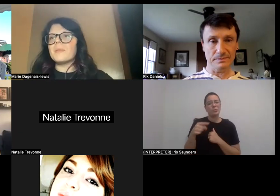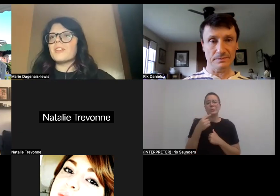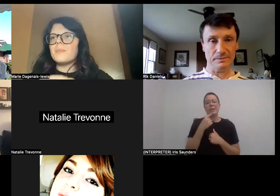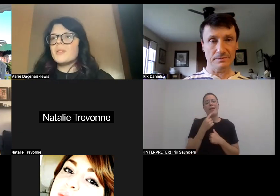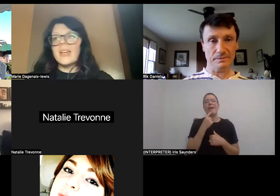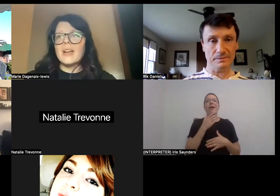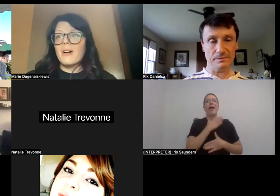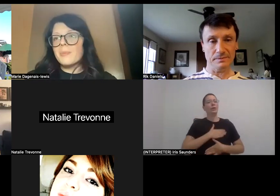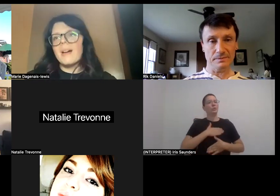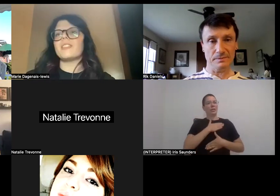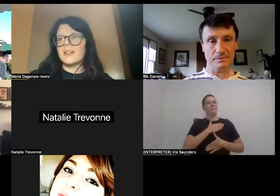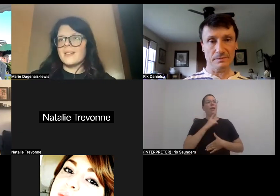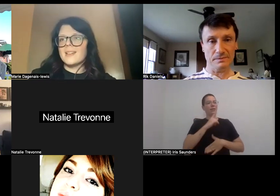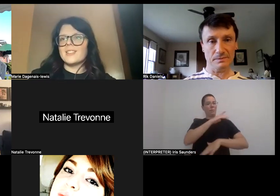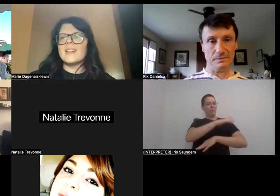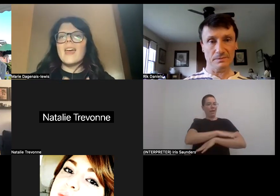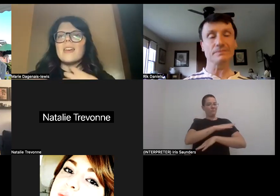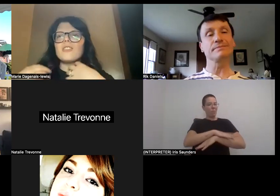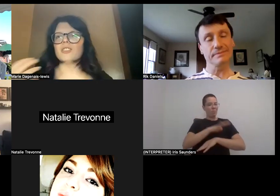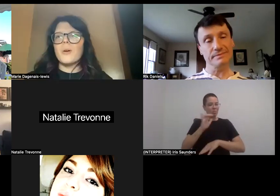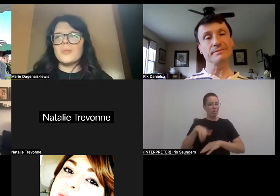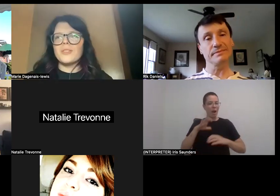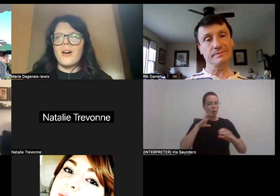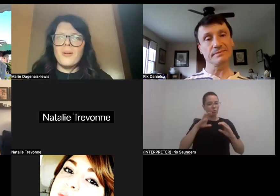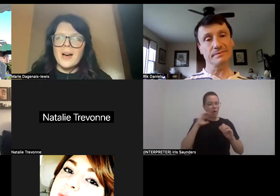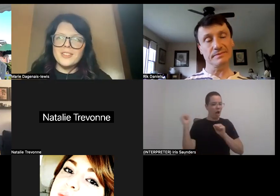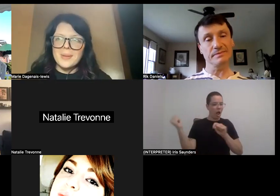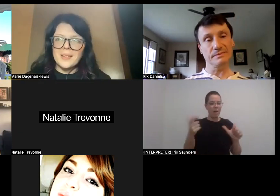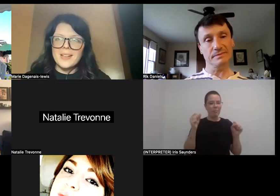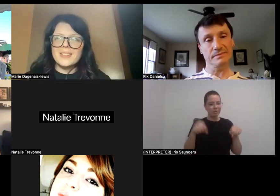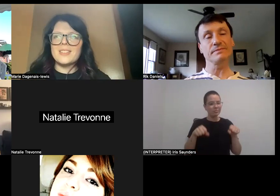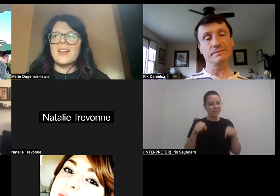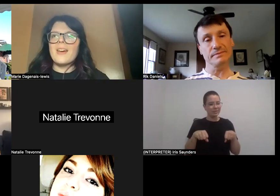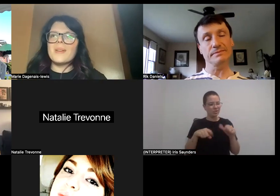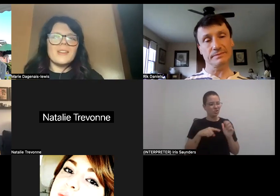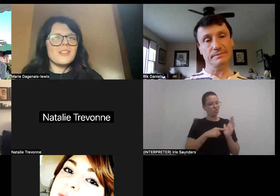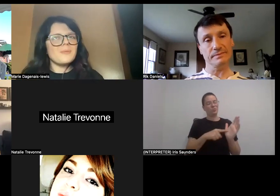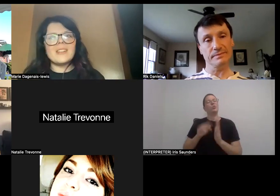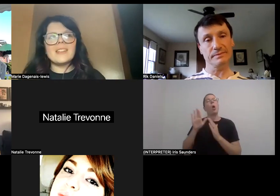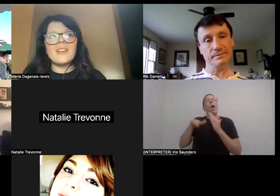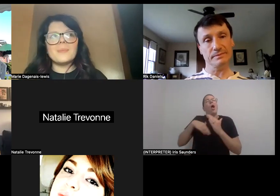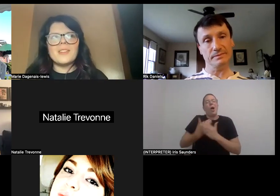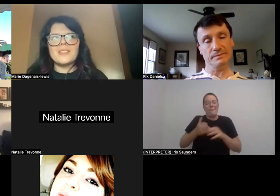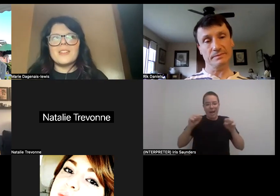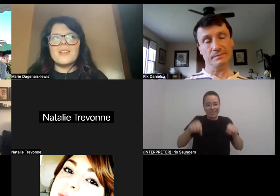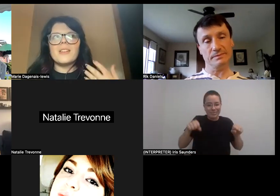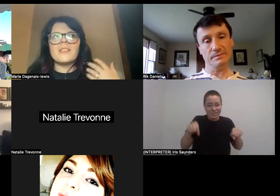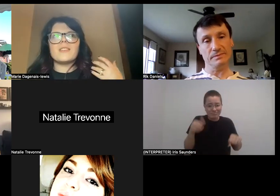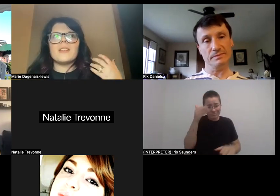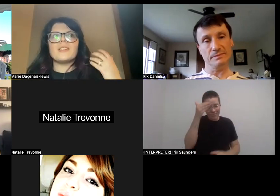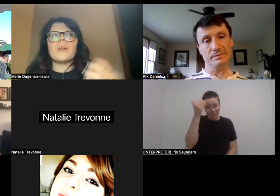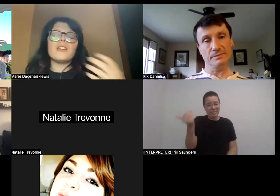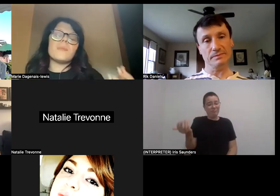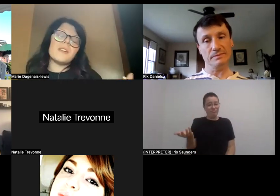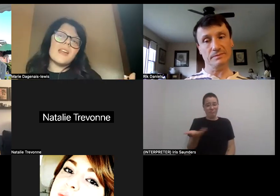that helps communicate all possibilities. And it shows all possibilities, because it really does, because it,